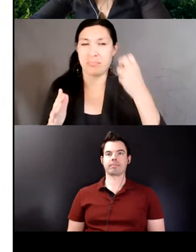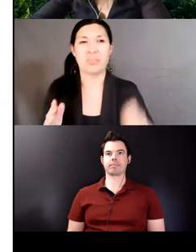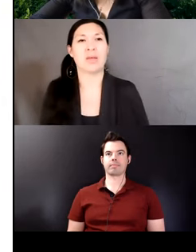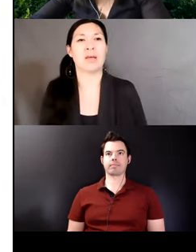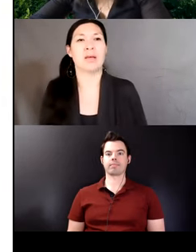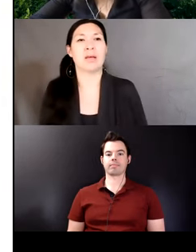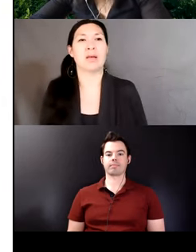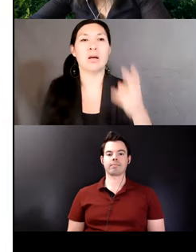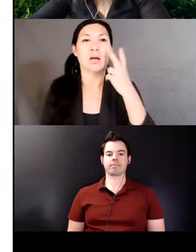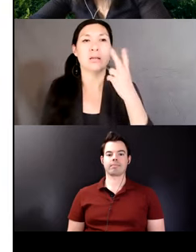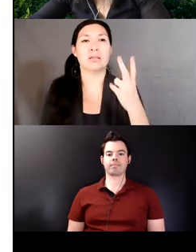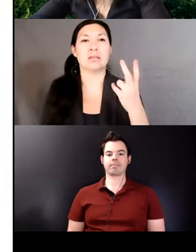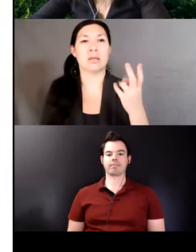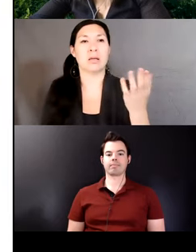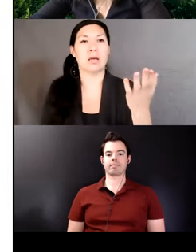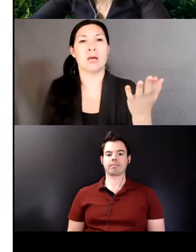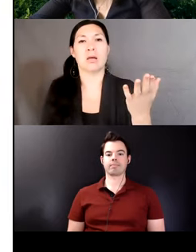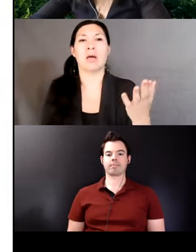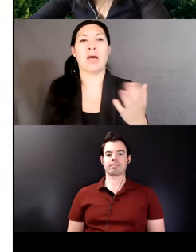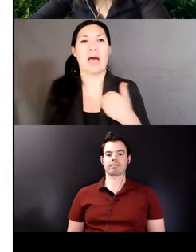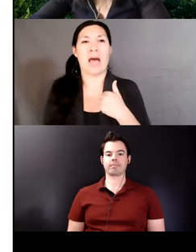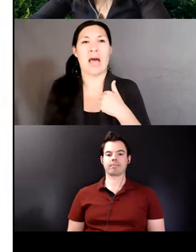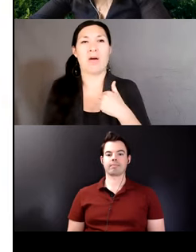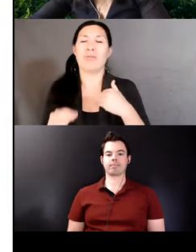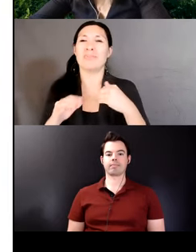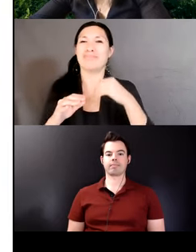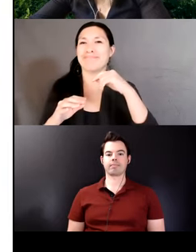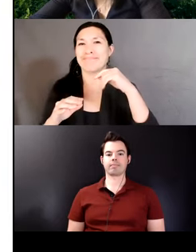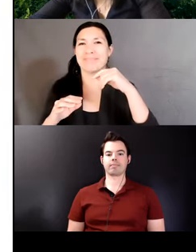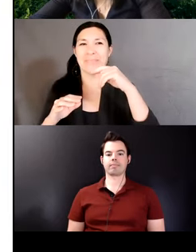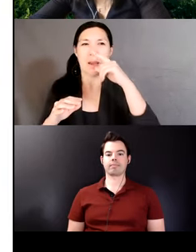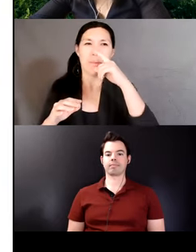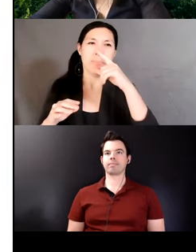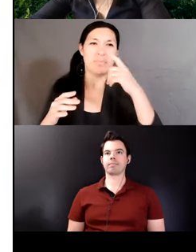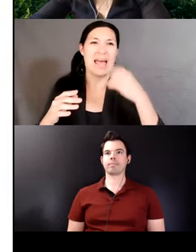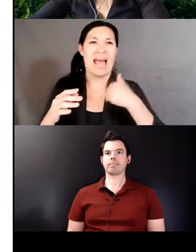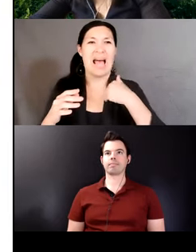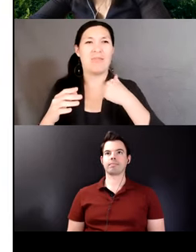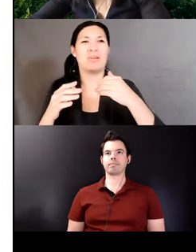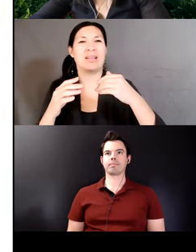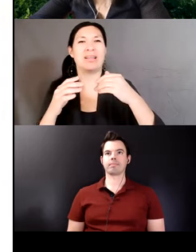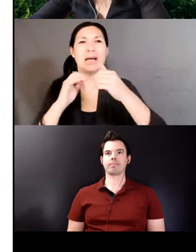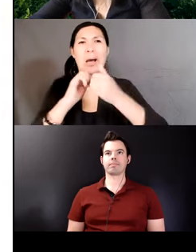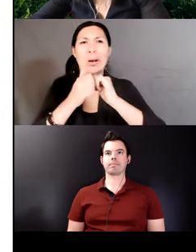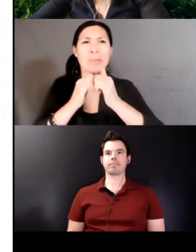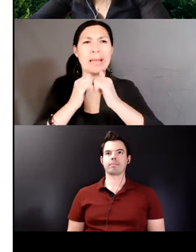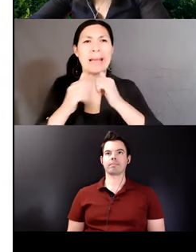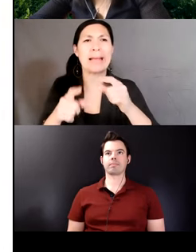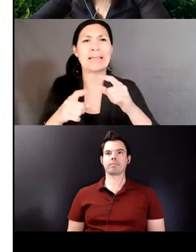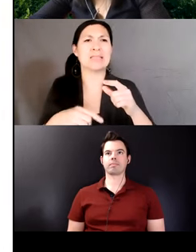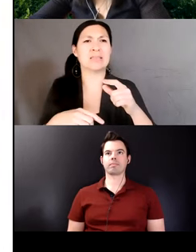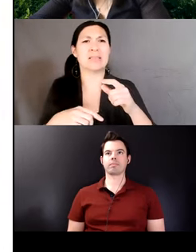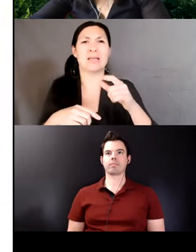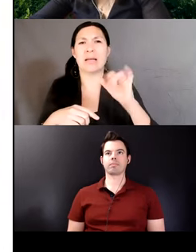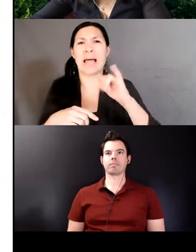lot. One of the characters in the story, one more clever and it cheats or wins over